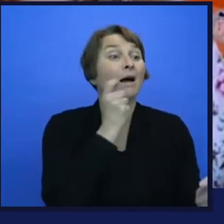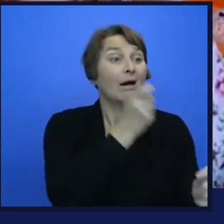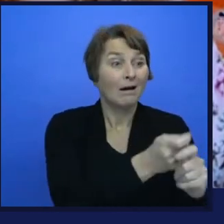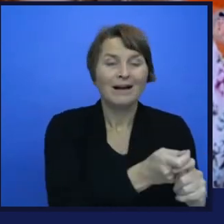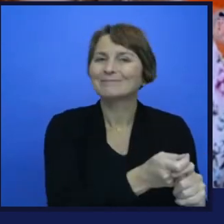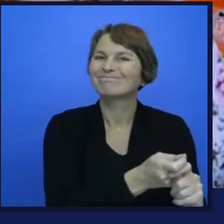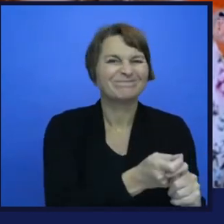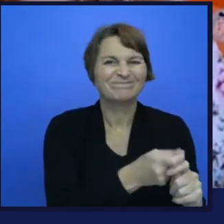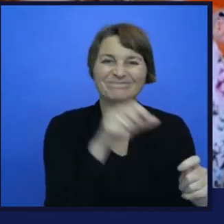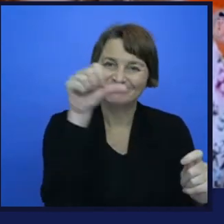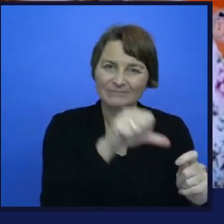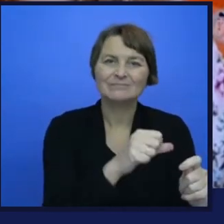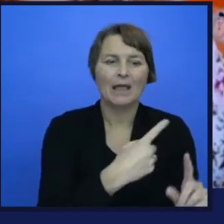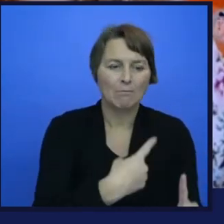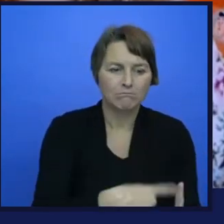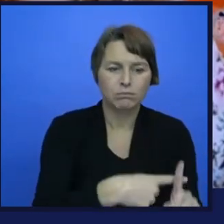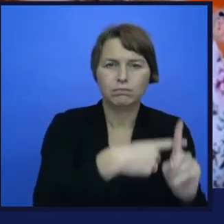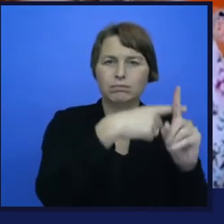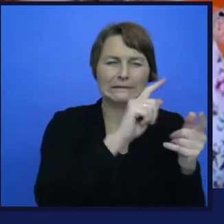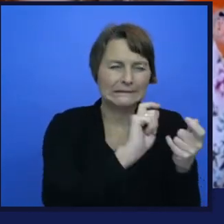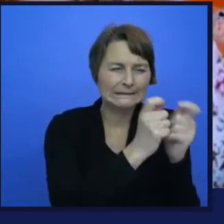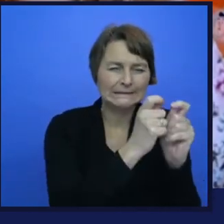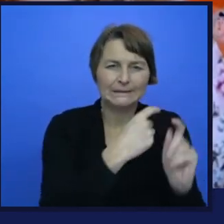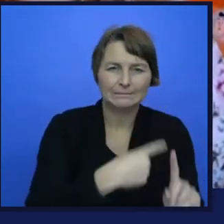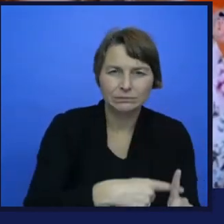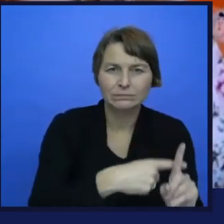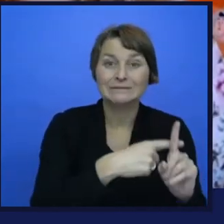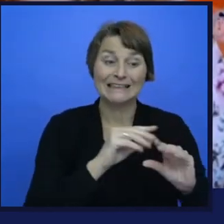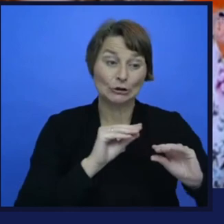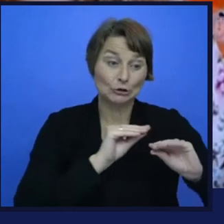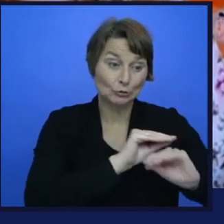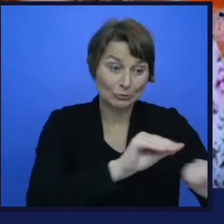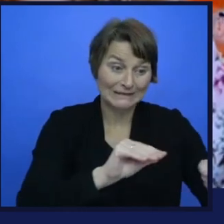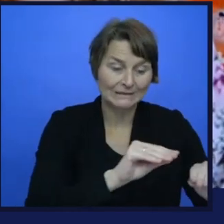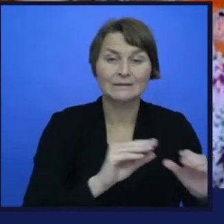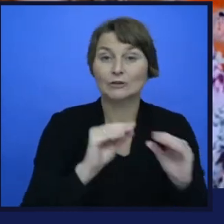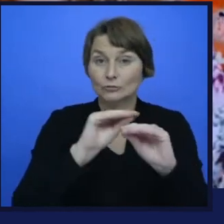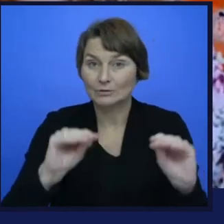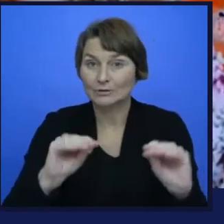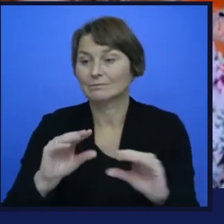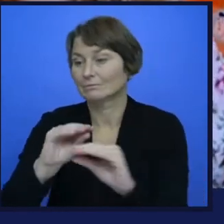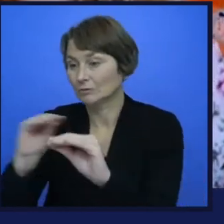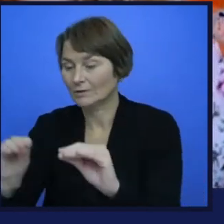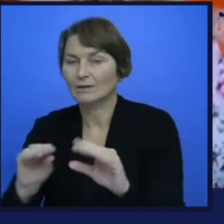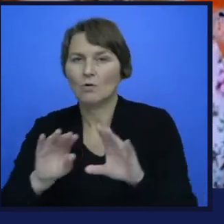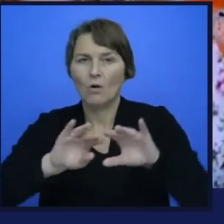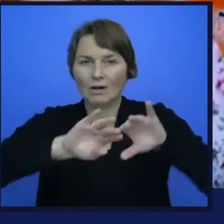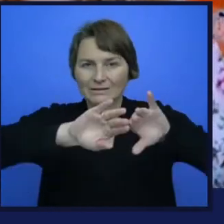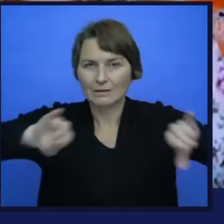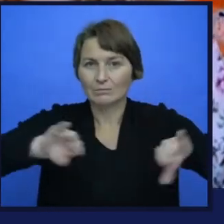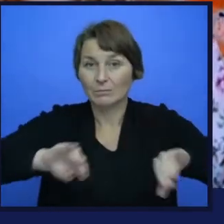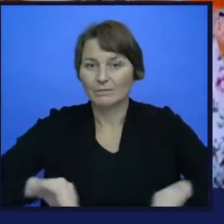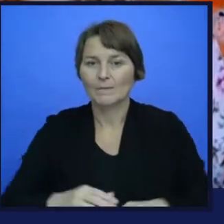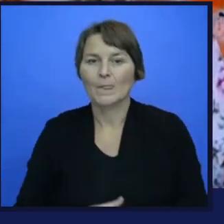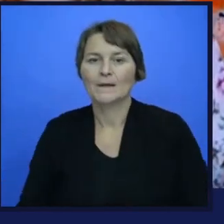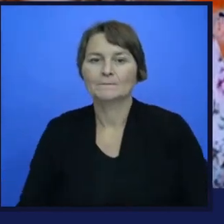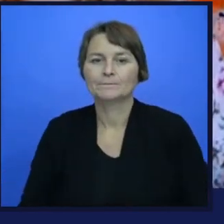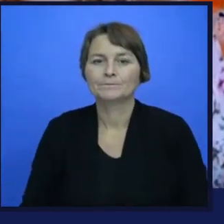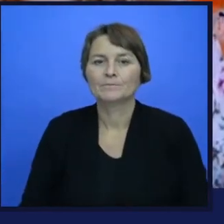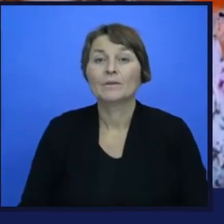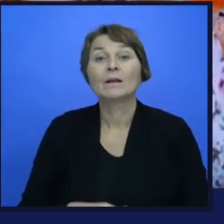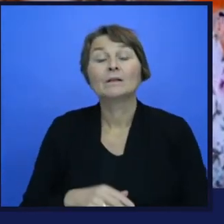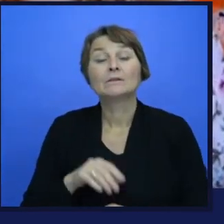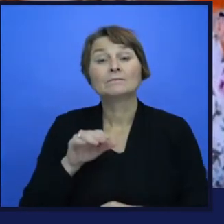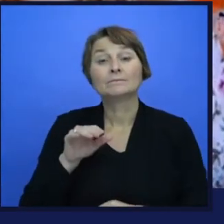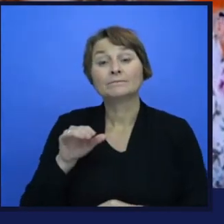training effort and get better results at the end. And I guess it works better on the HoloLens in that case, because you